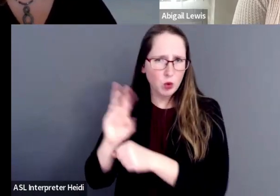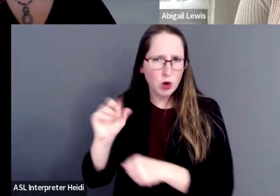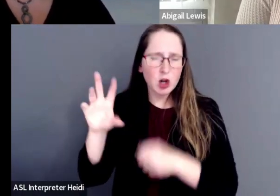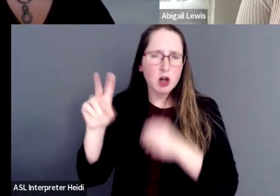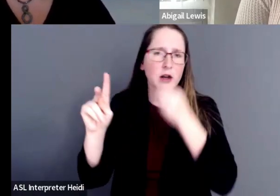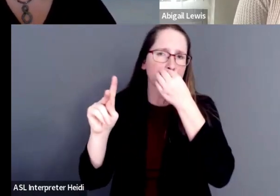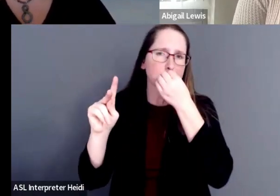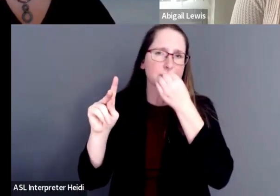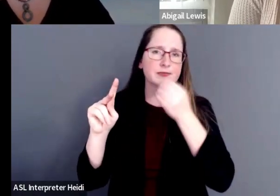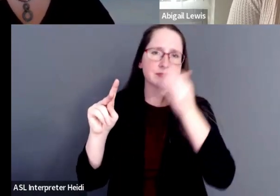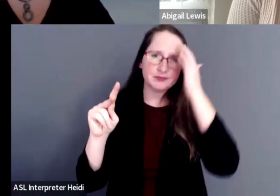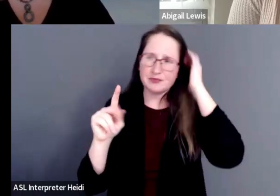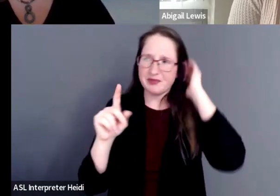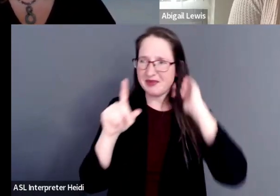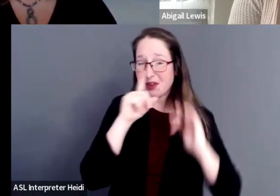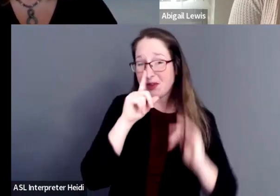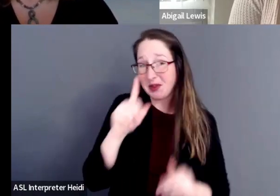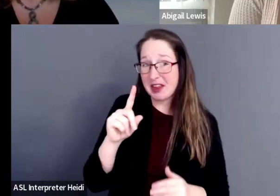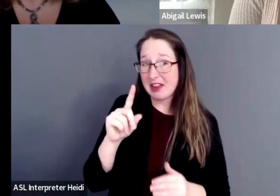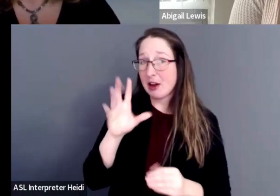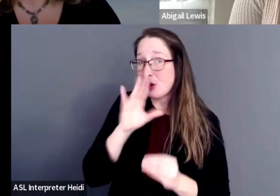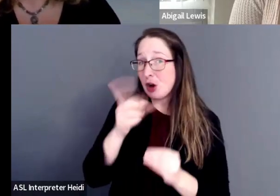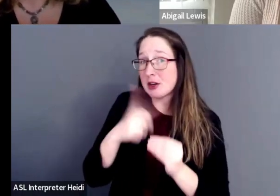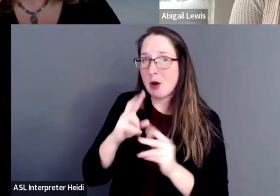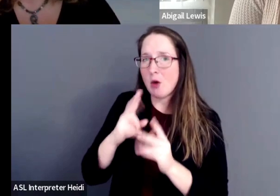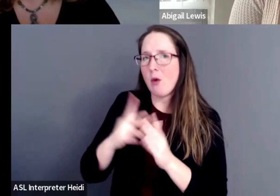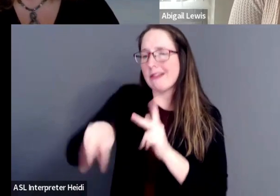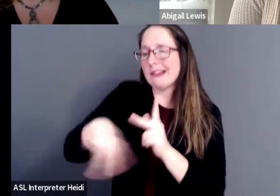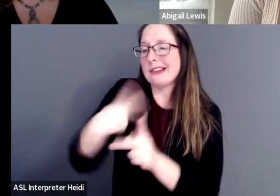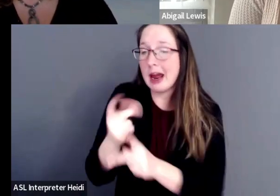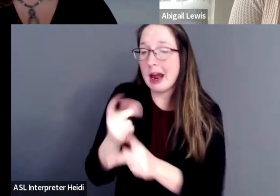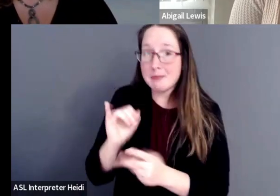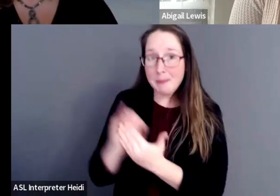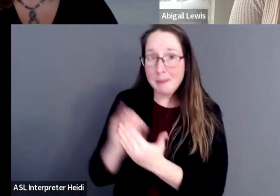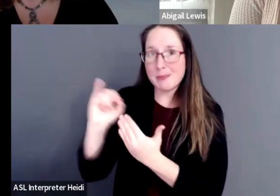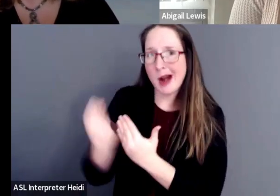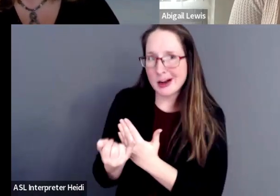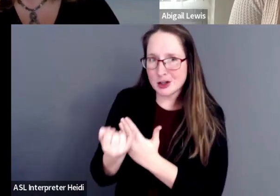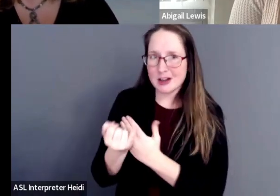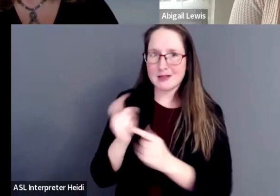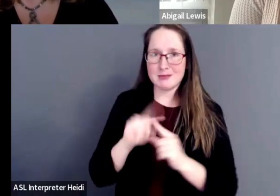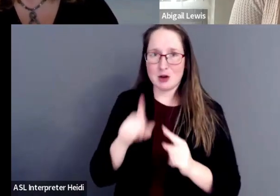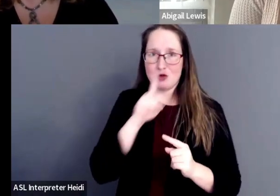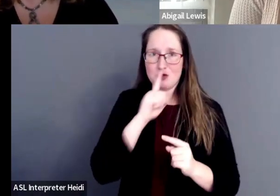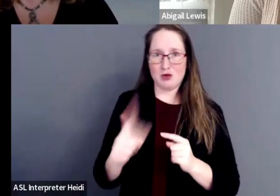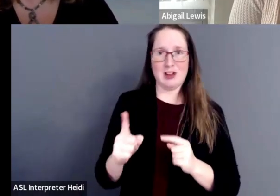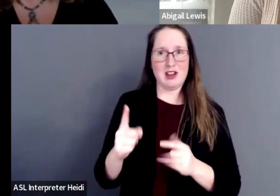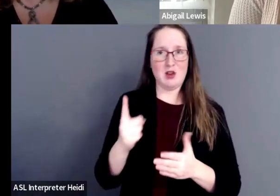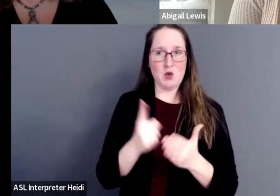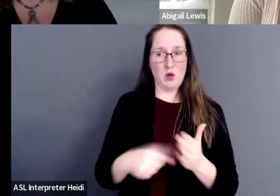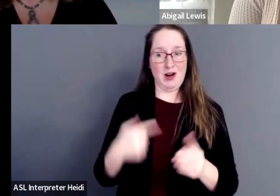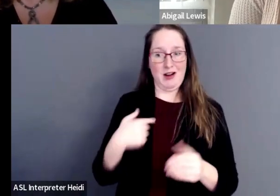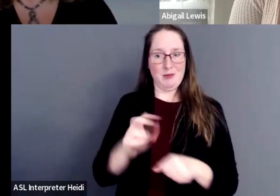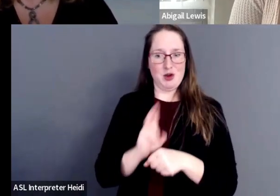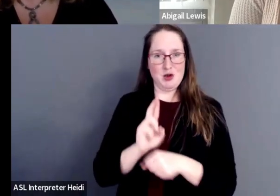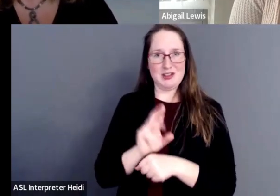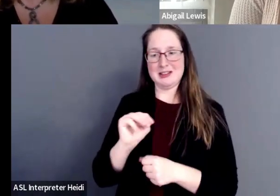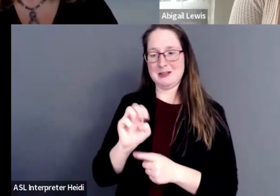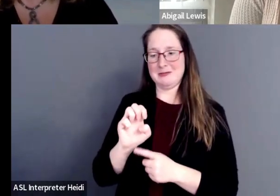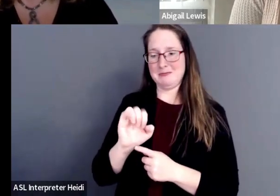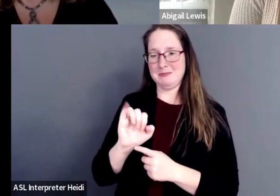I haven't really talked about what kind of projects I do or, but really the media that I use primarily